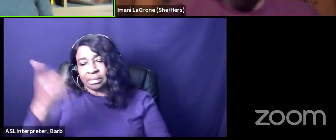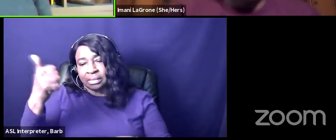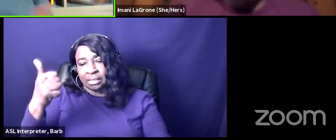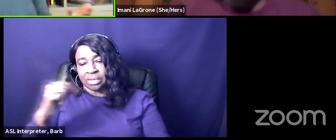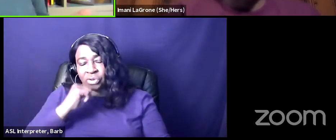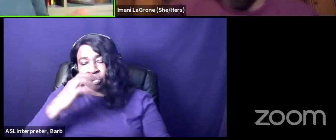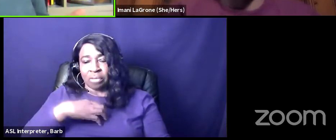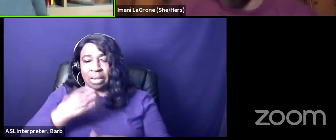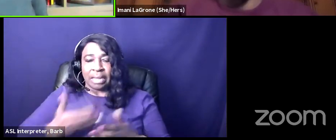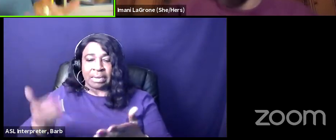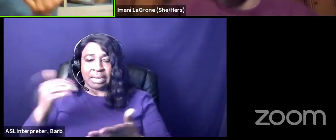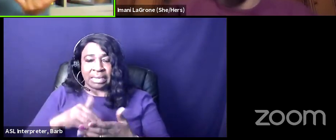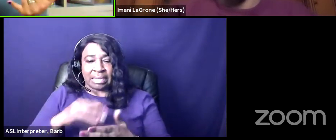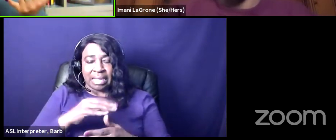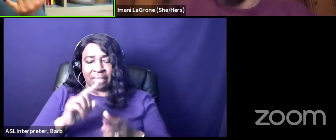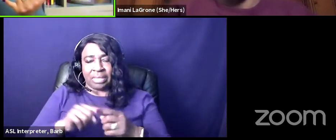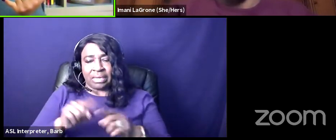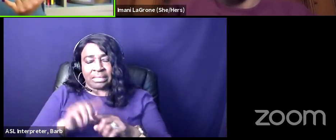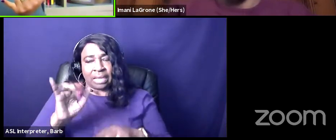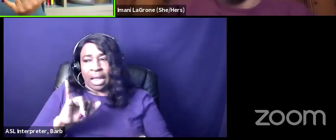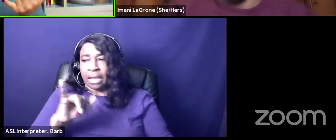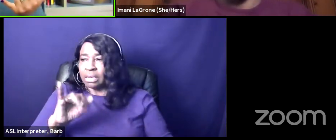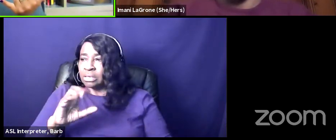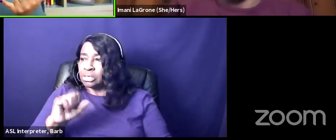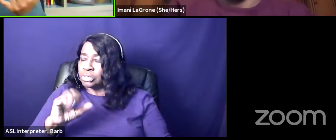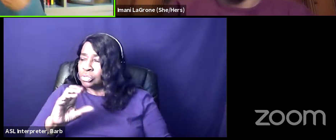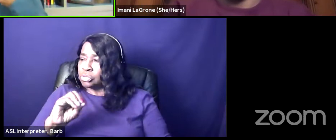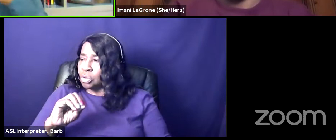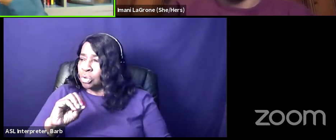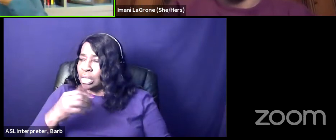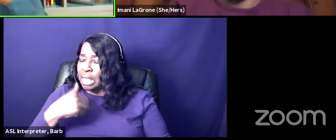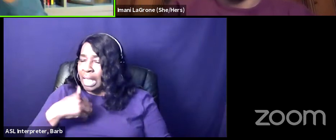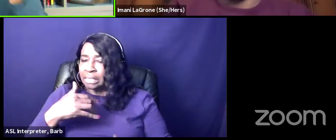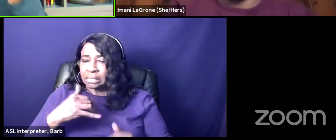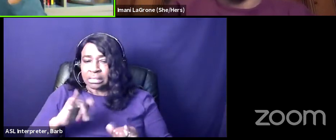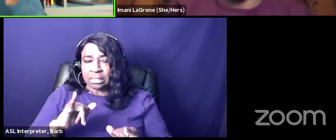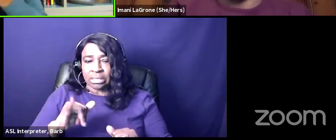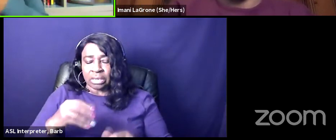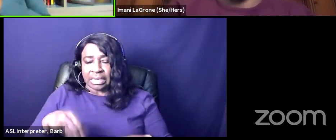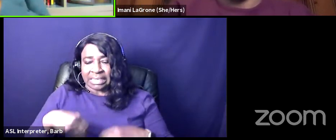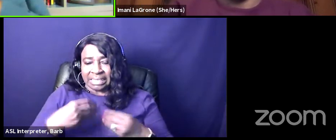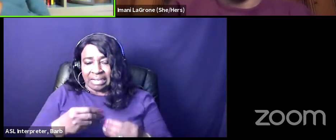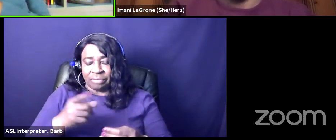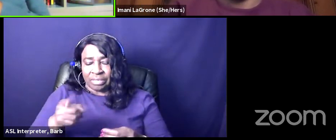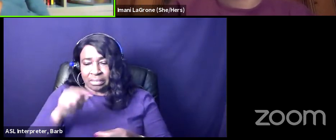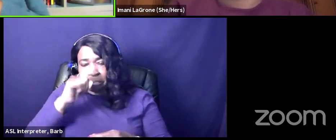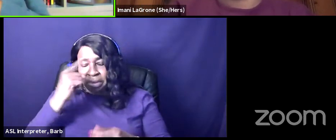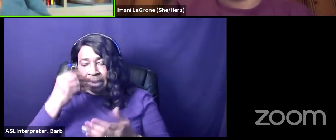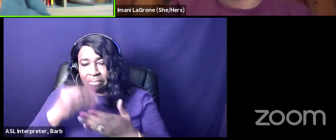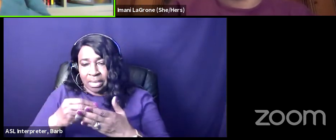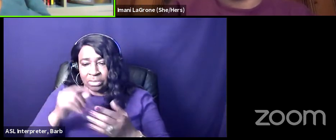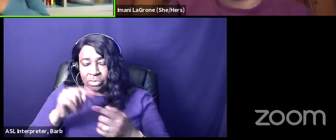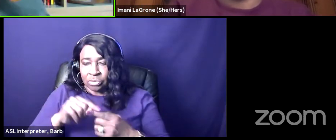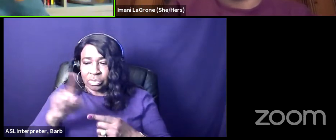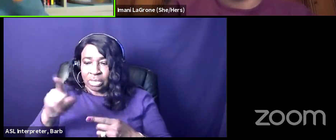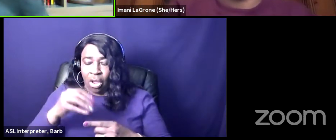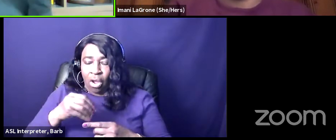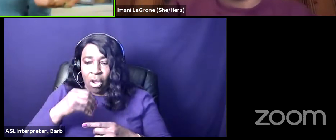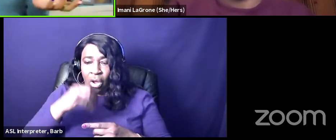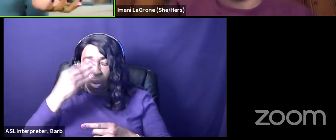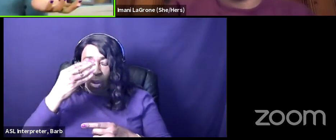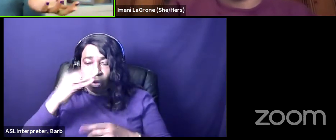complain again and then it's like so i still give this black money to all white institutions right